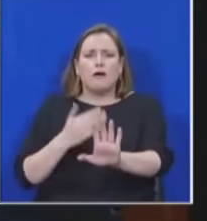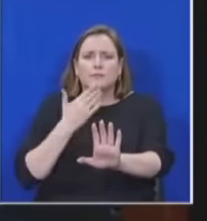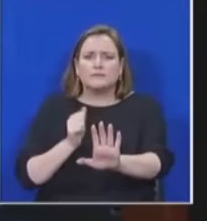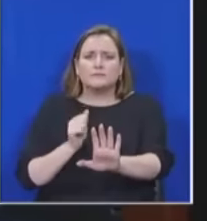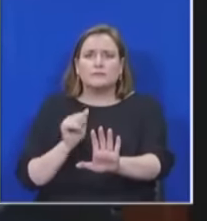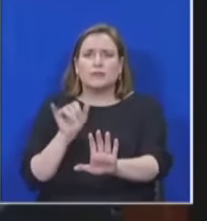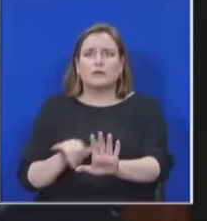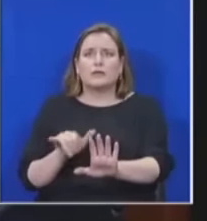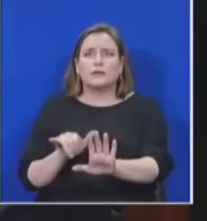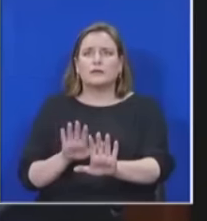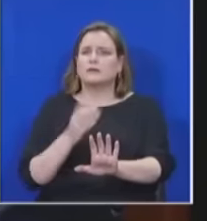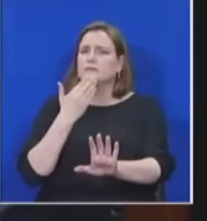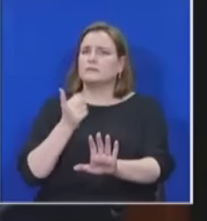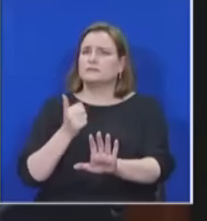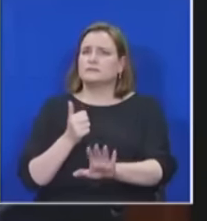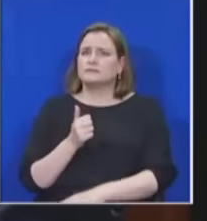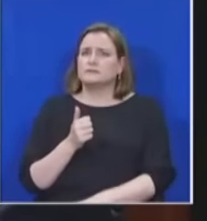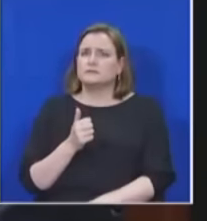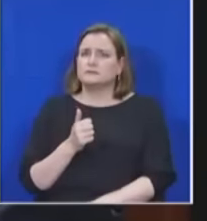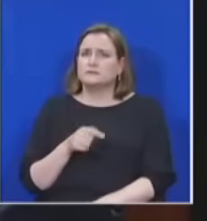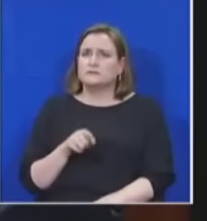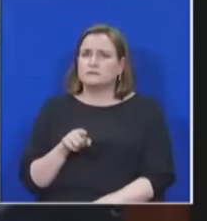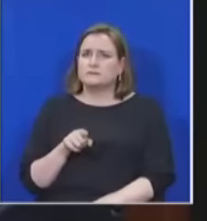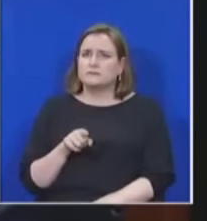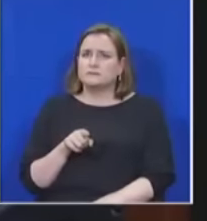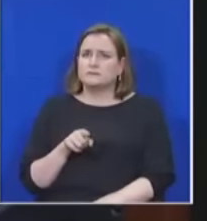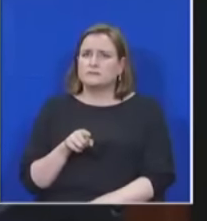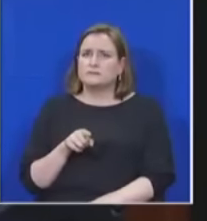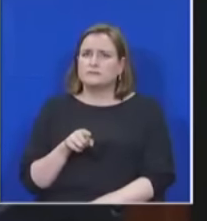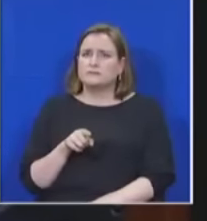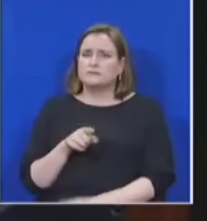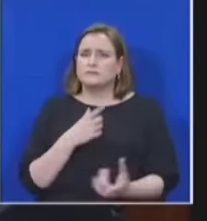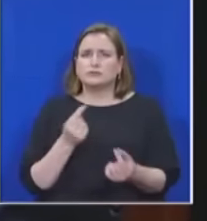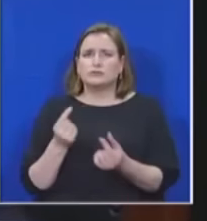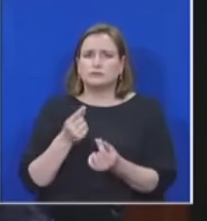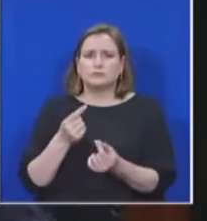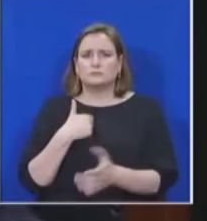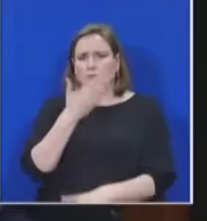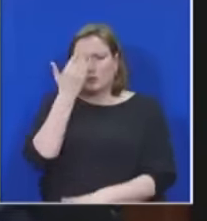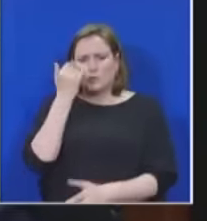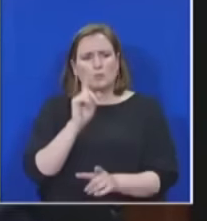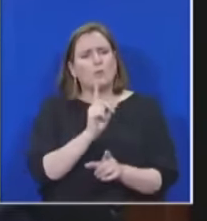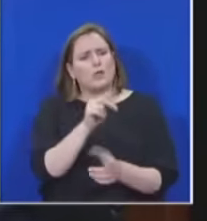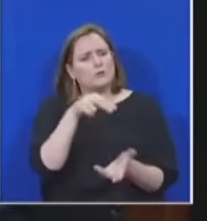You are doing work there that I don't understand why you are doing it Can you take your seat please? Go ahead